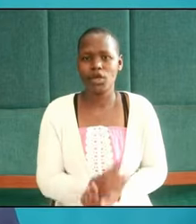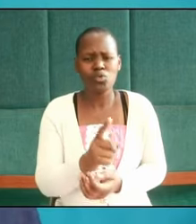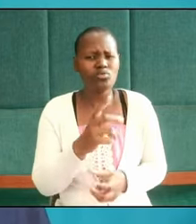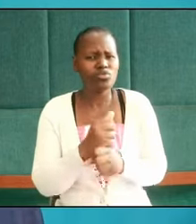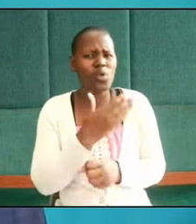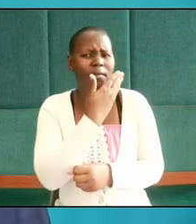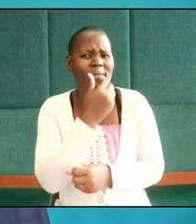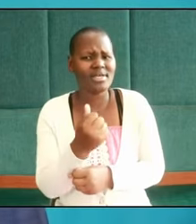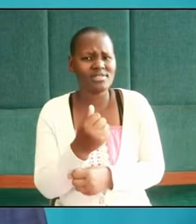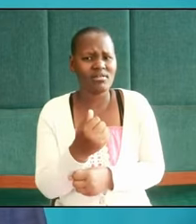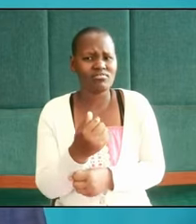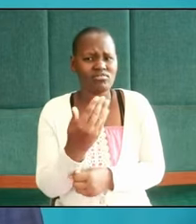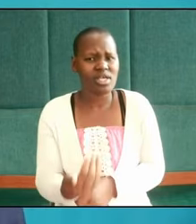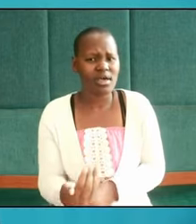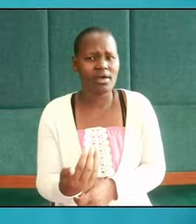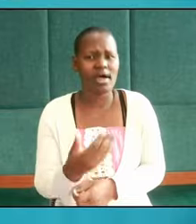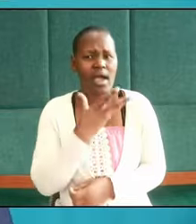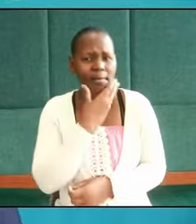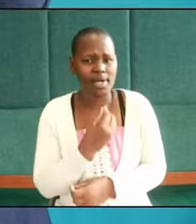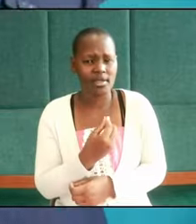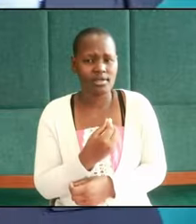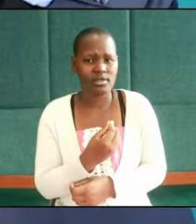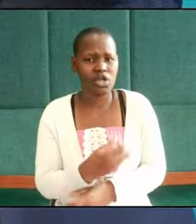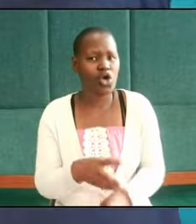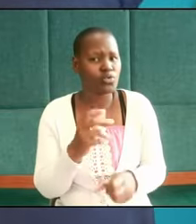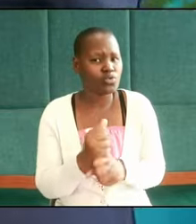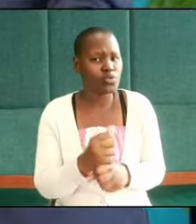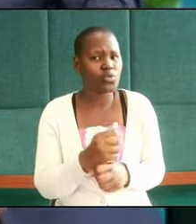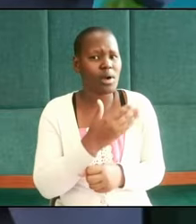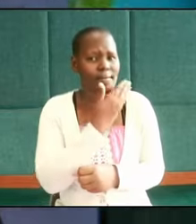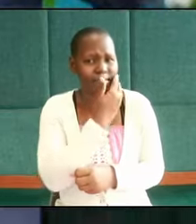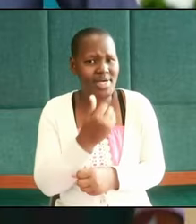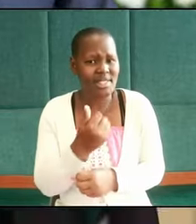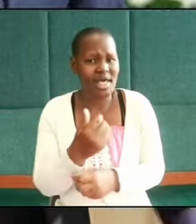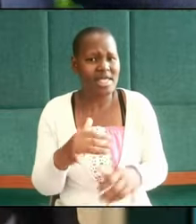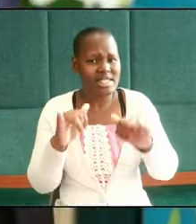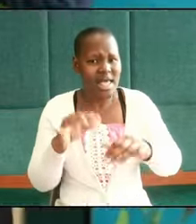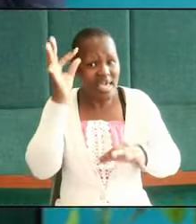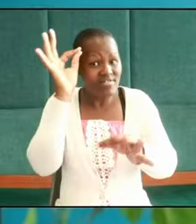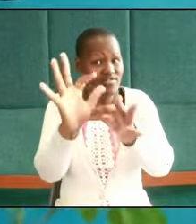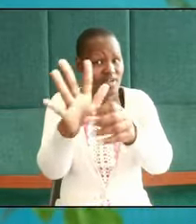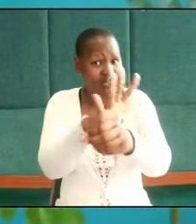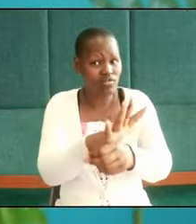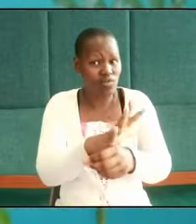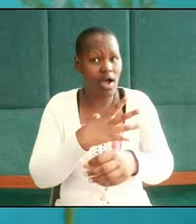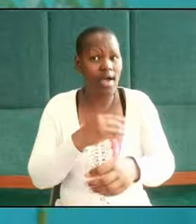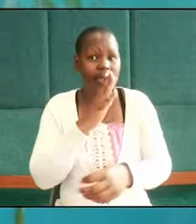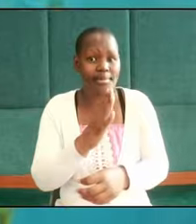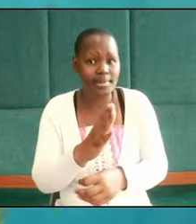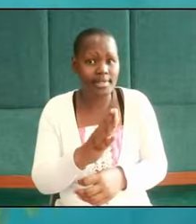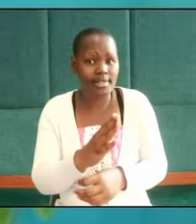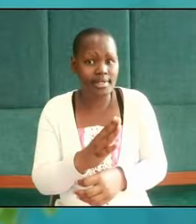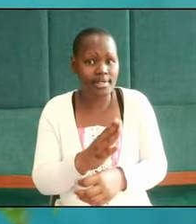better all young men you do better to remain faithful and to be